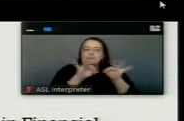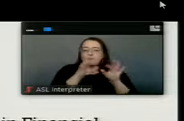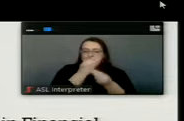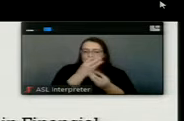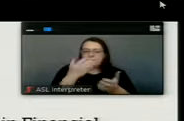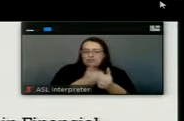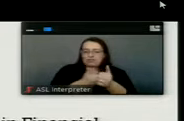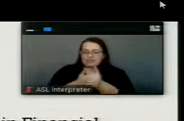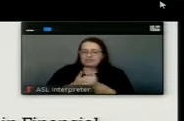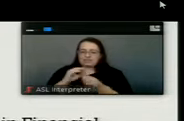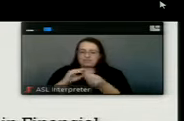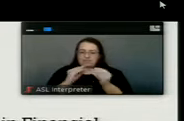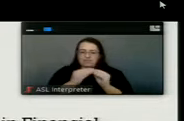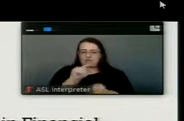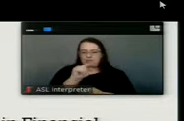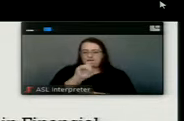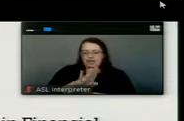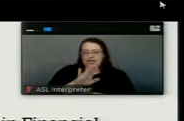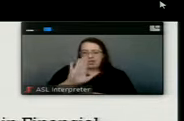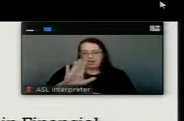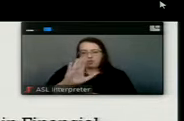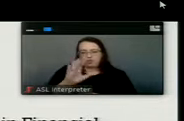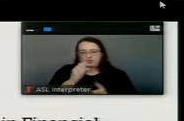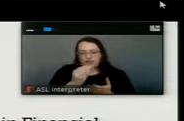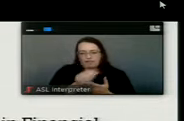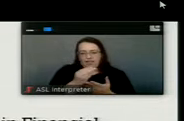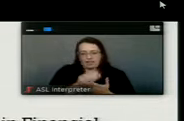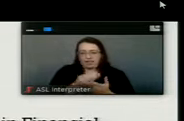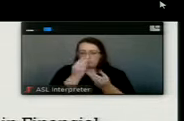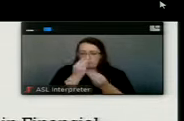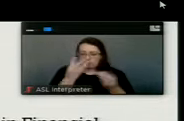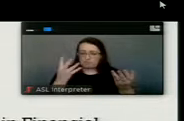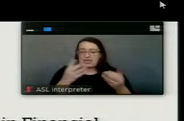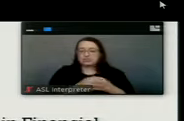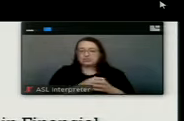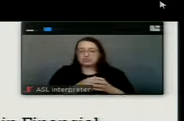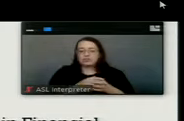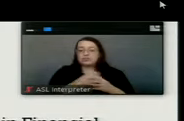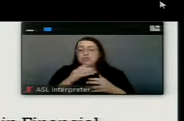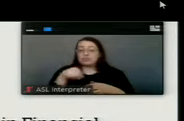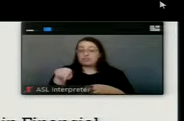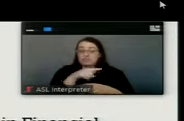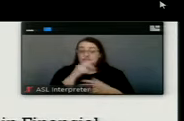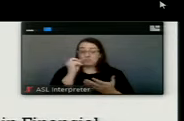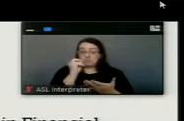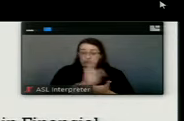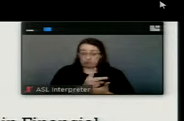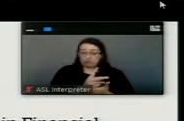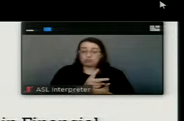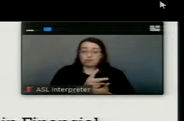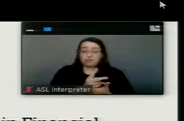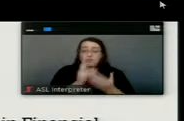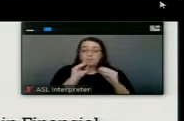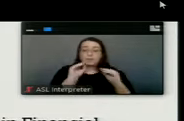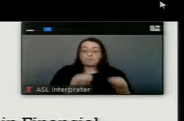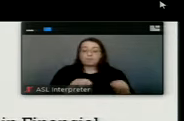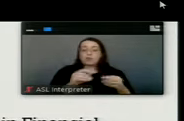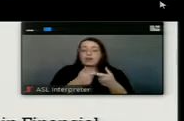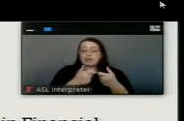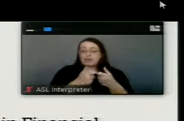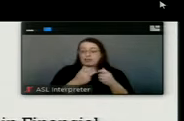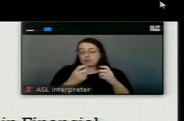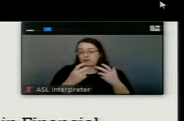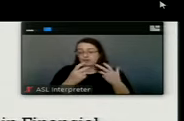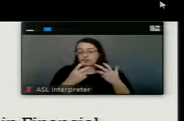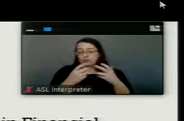those numbered tabs throughout your financial statements. Once these are approved by council, we will put an electronic copy on the